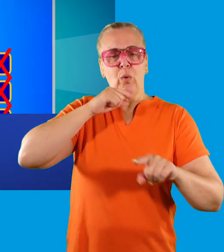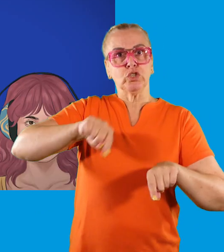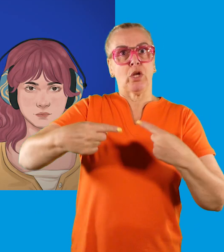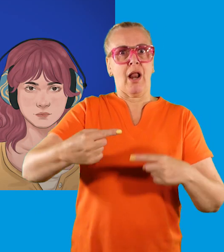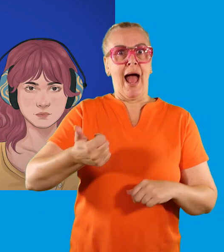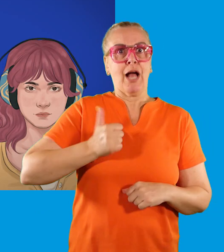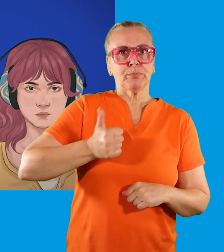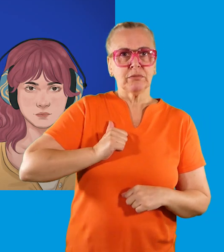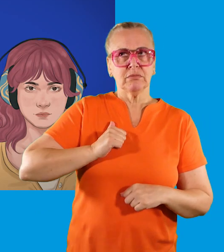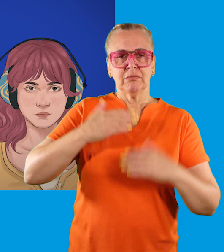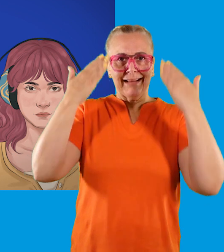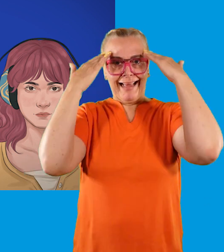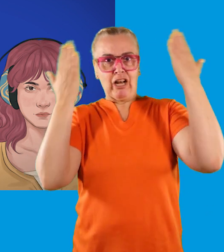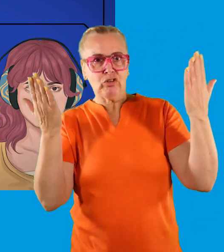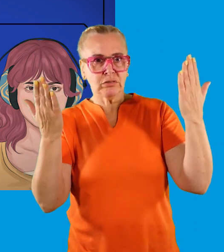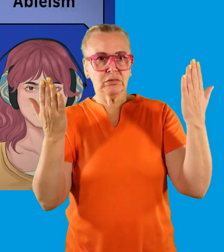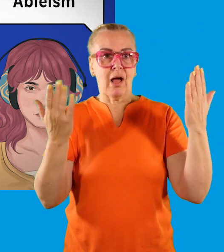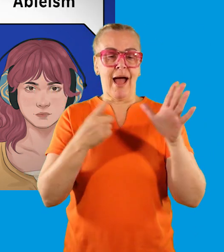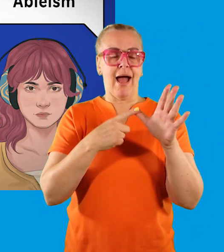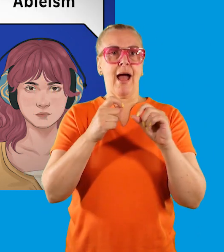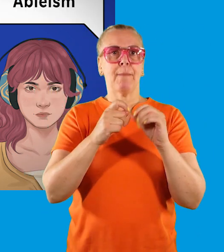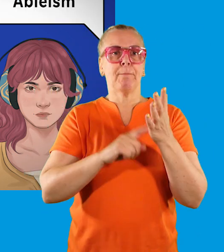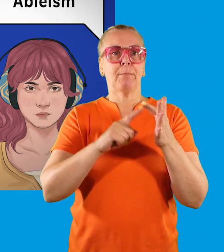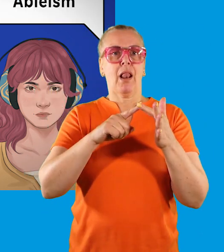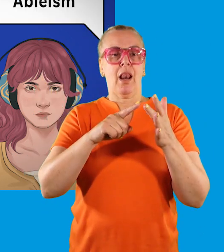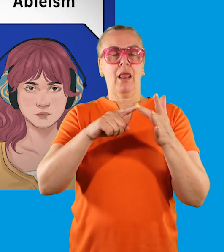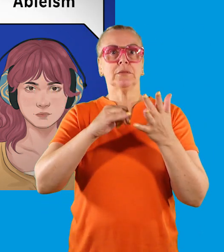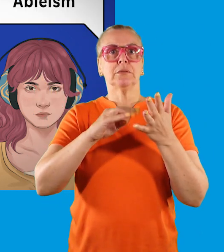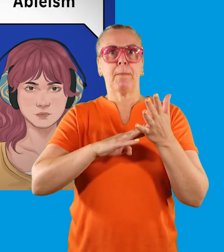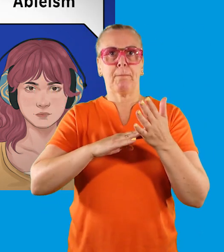We challenge assumptions, ignorance and ableism.